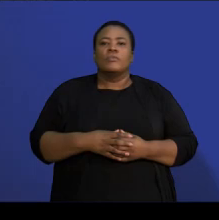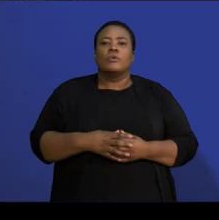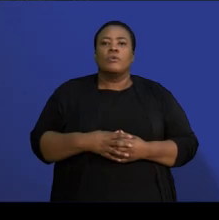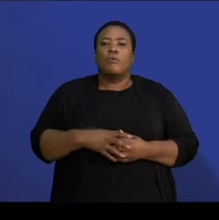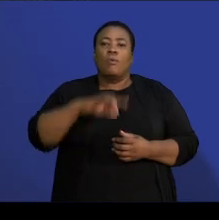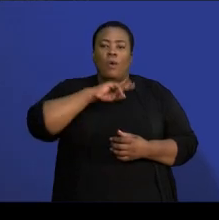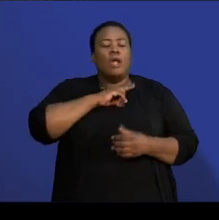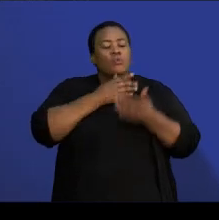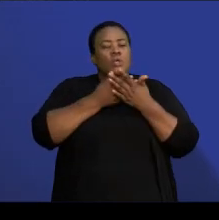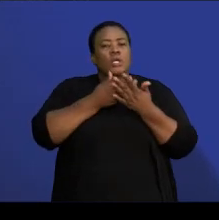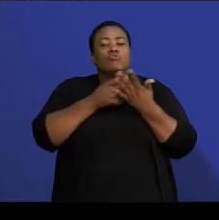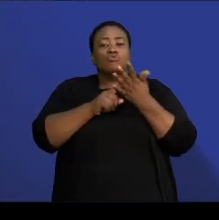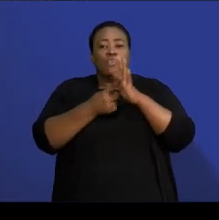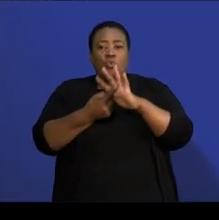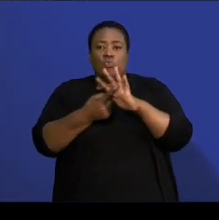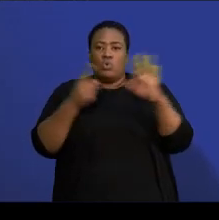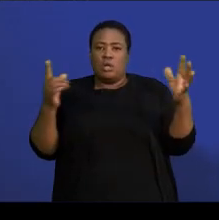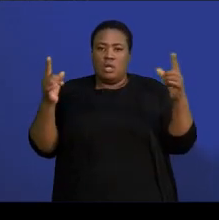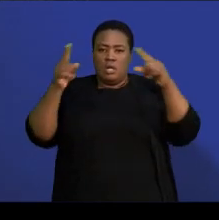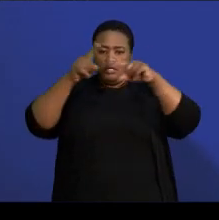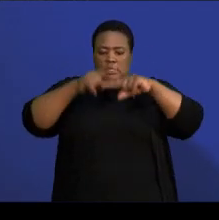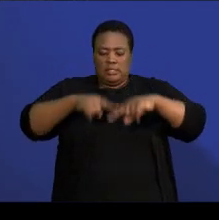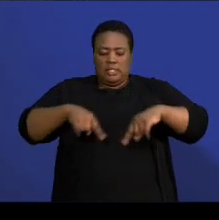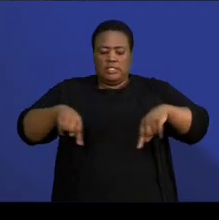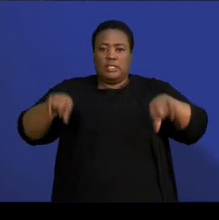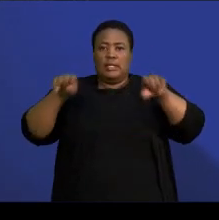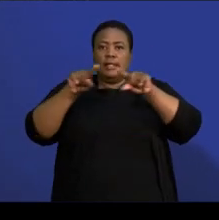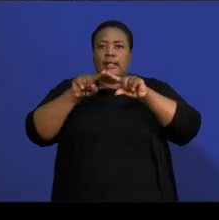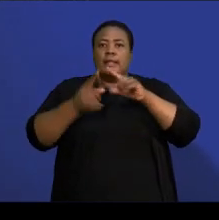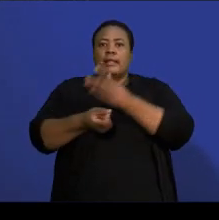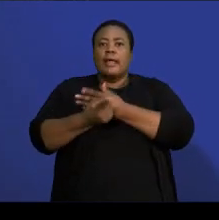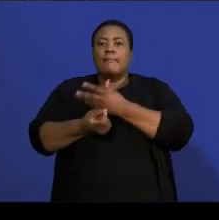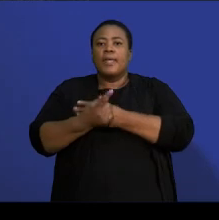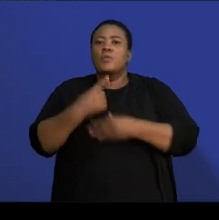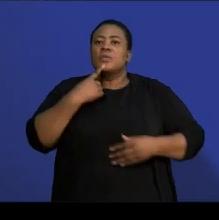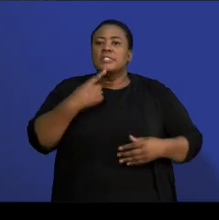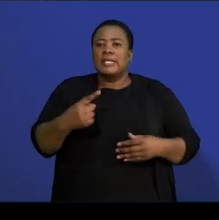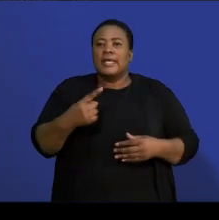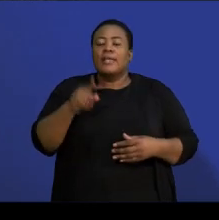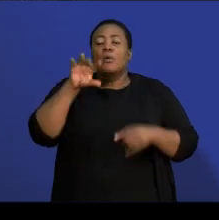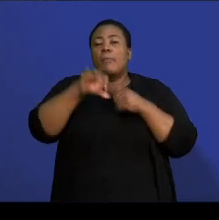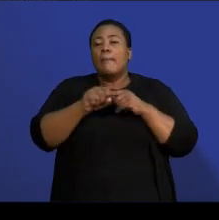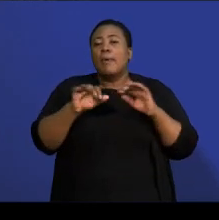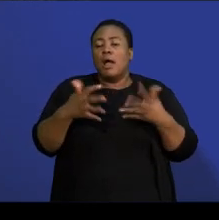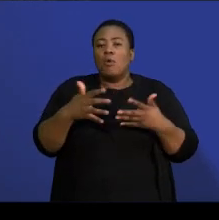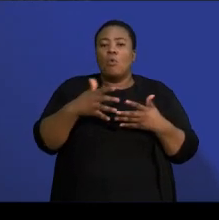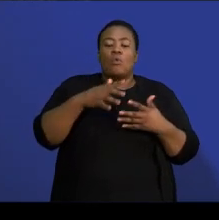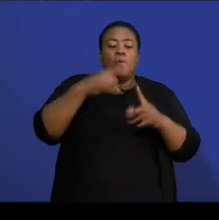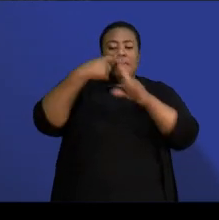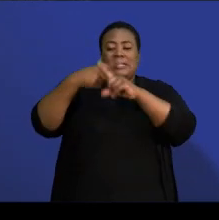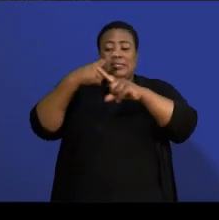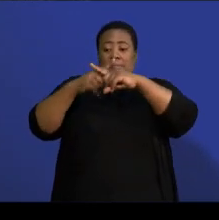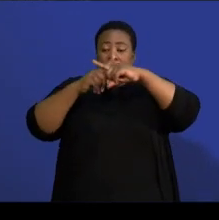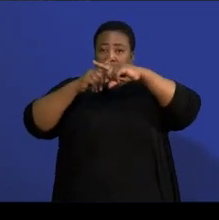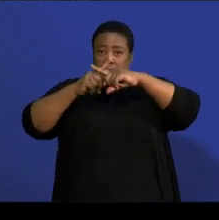intersection there. And we did say that this is found by multiplying the probability of A with the